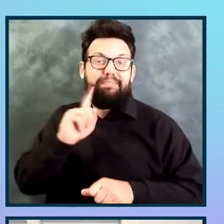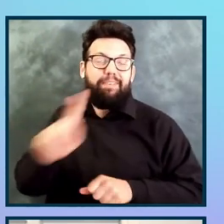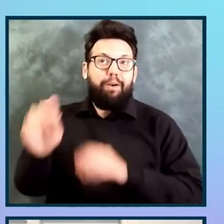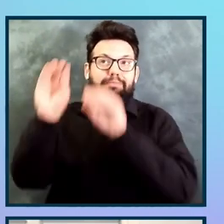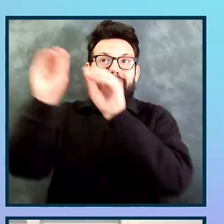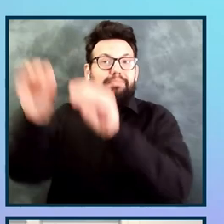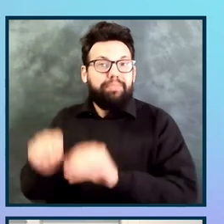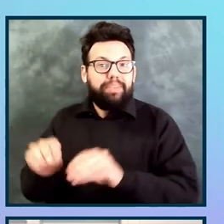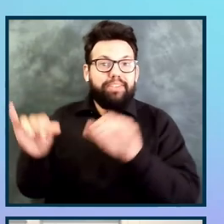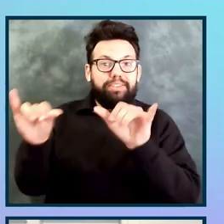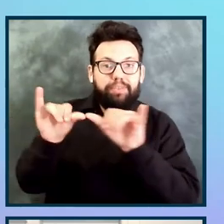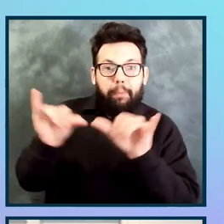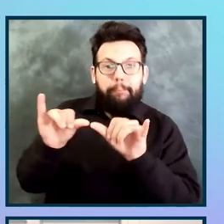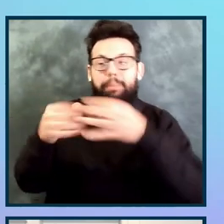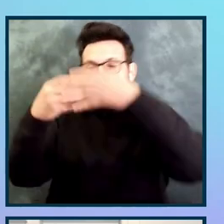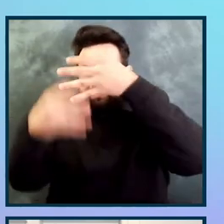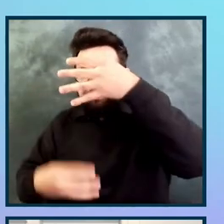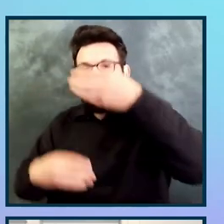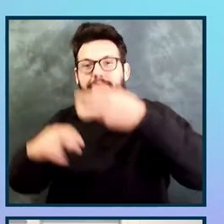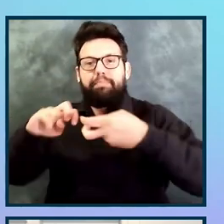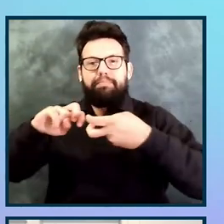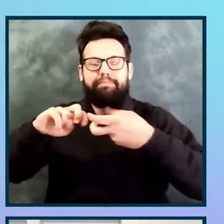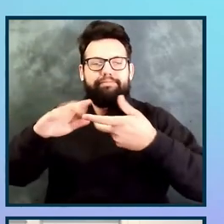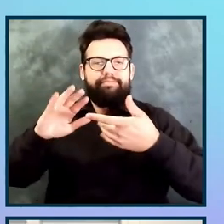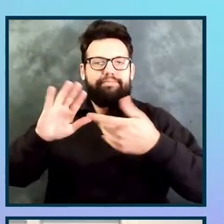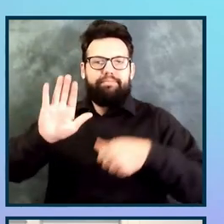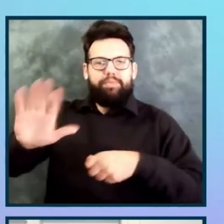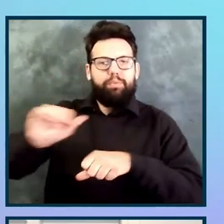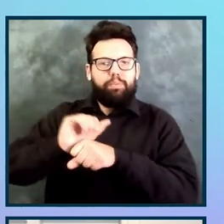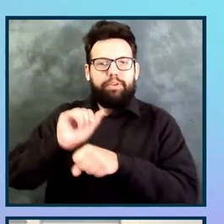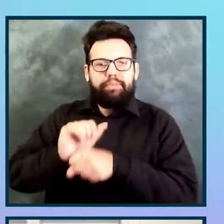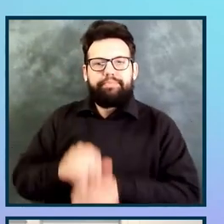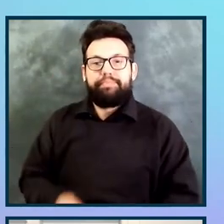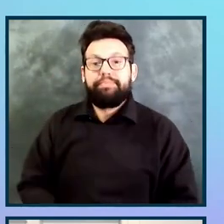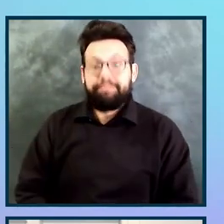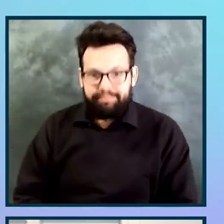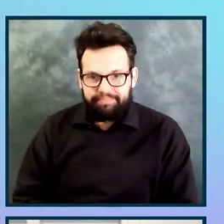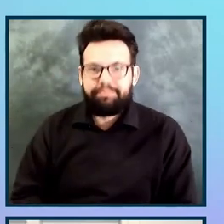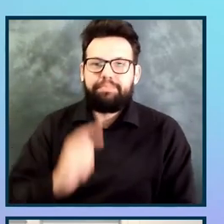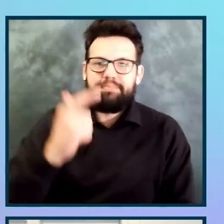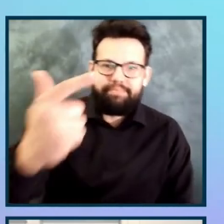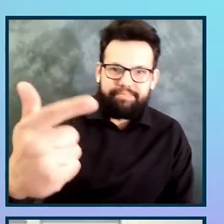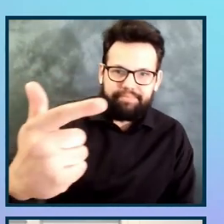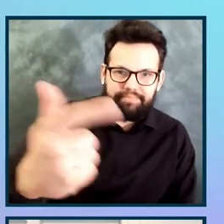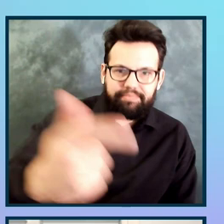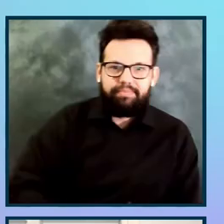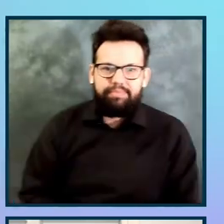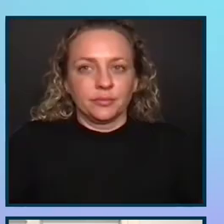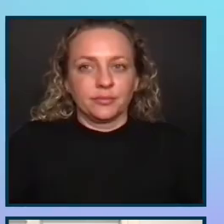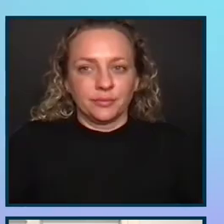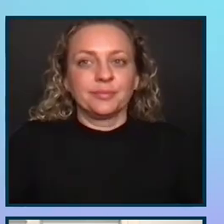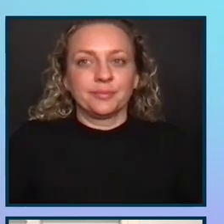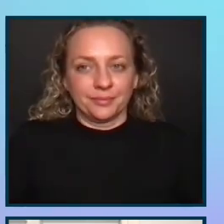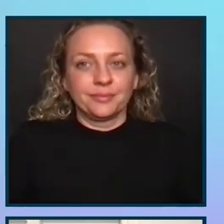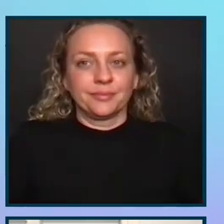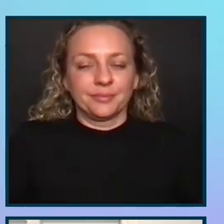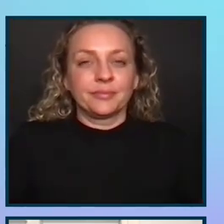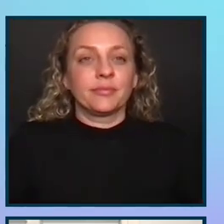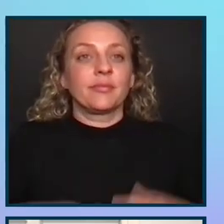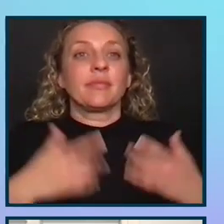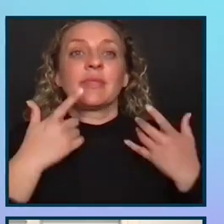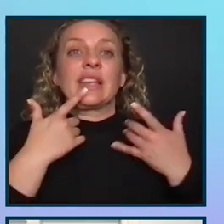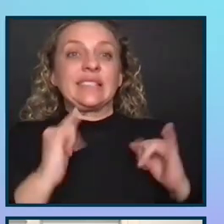exactly how they thought. So here's a fun fact. This team was so engaged and fired up about accessibility that they are still